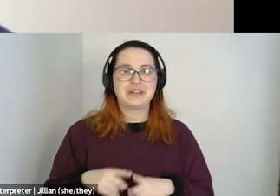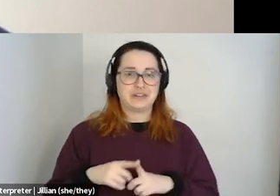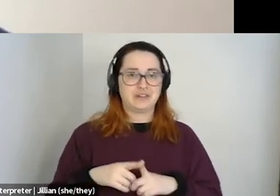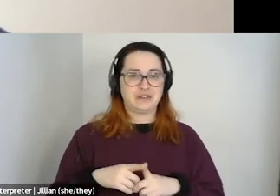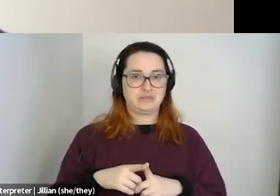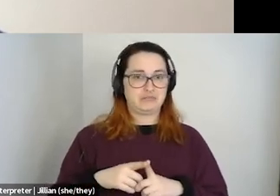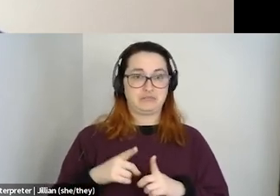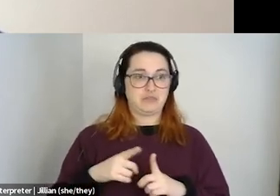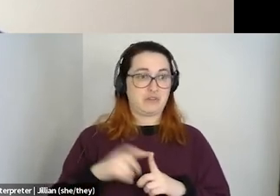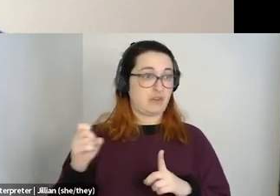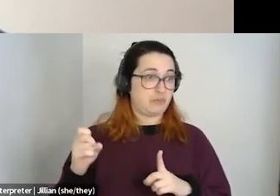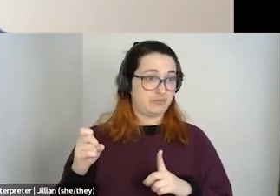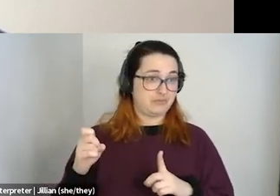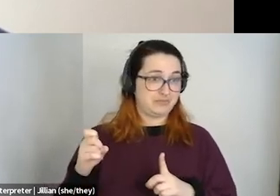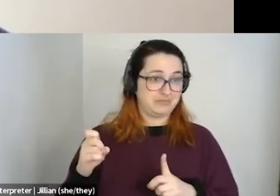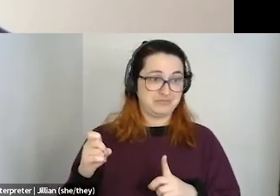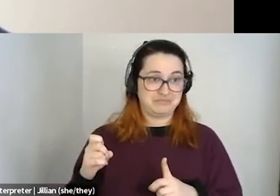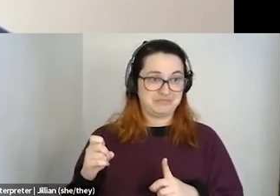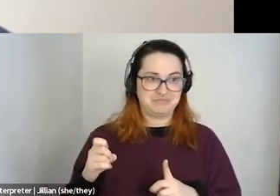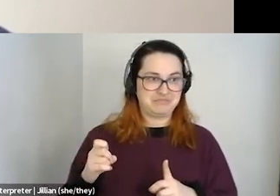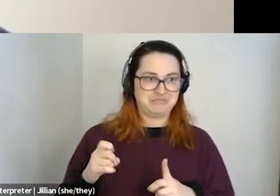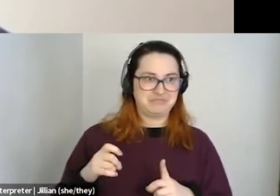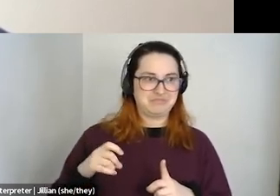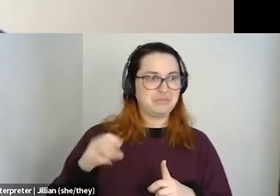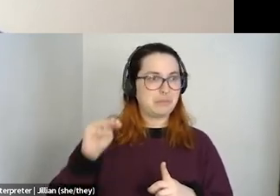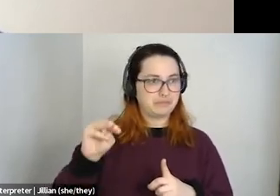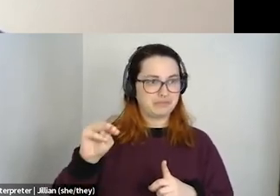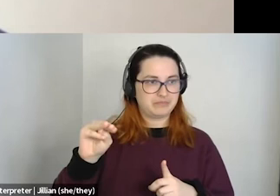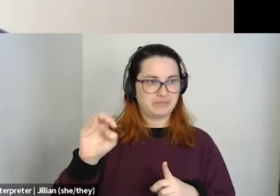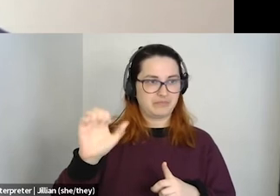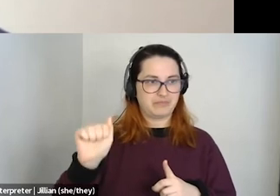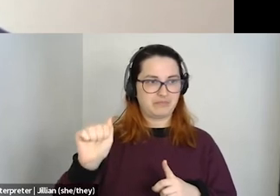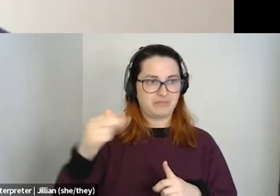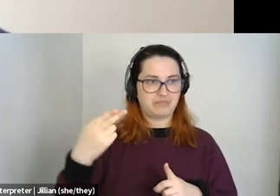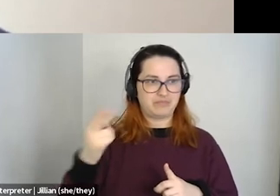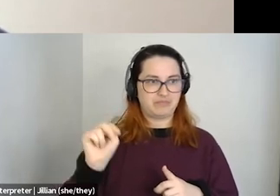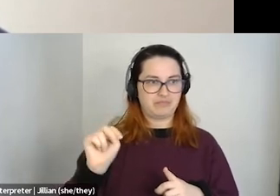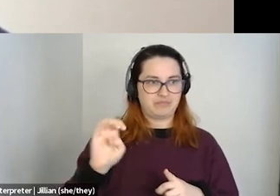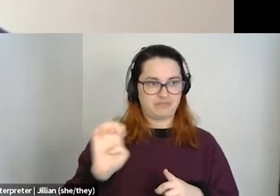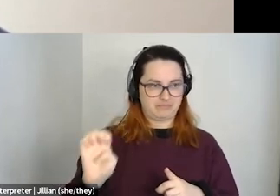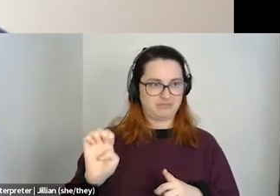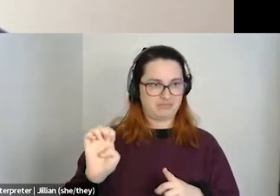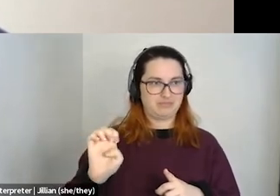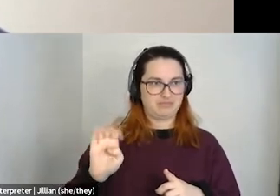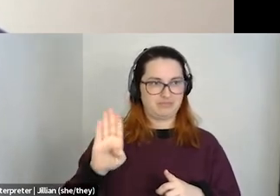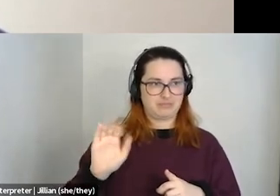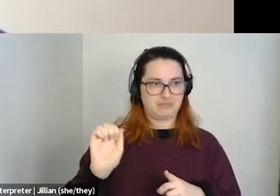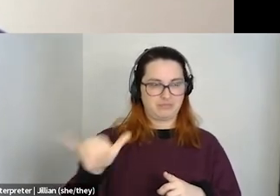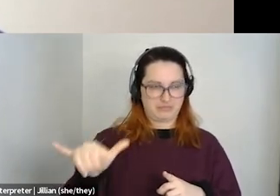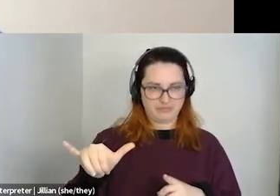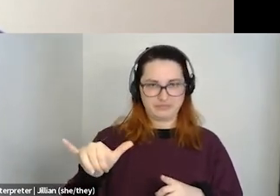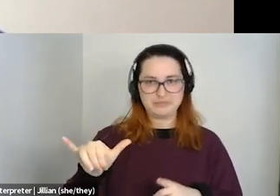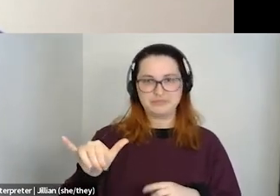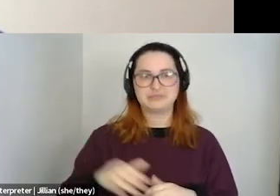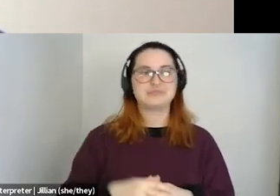And I have moved around a bunch and I'm now living just outside Bridgewater. And rural Nova Scotia is certainly where my